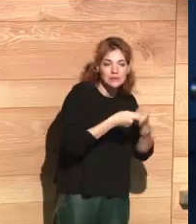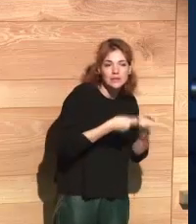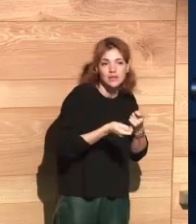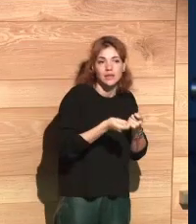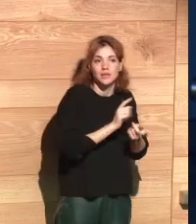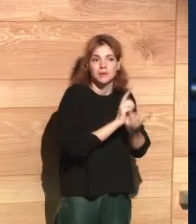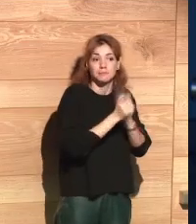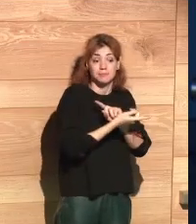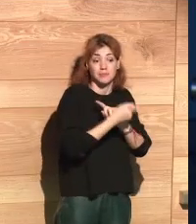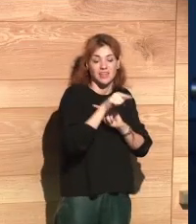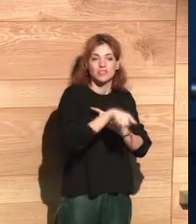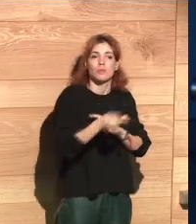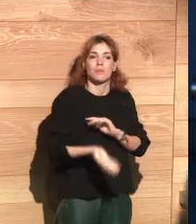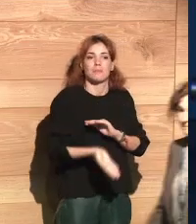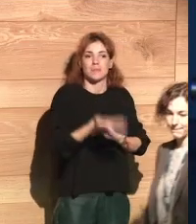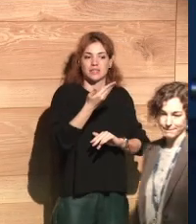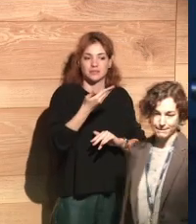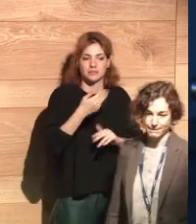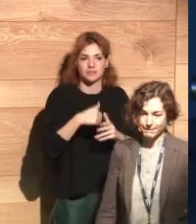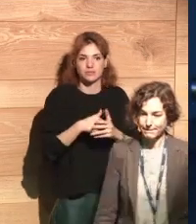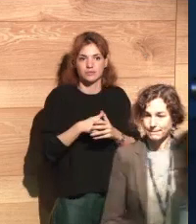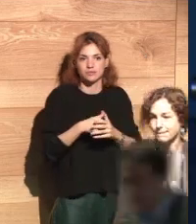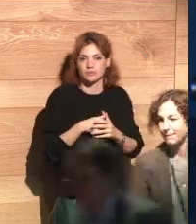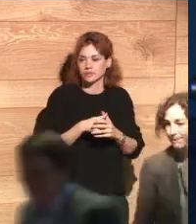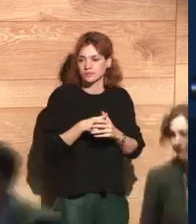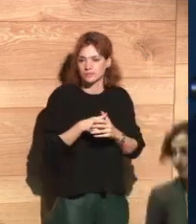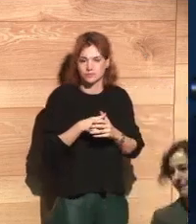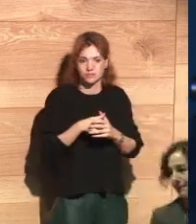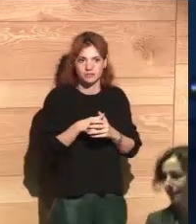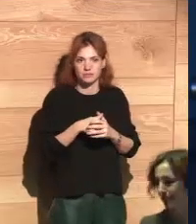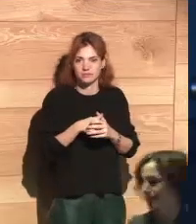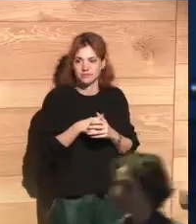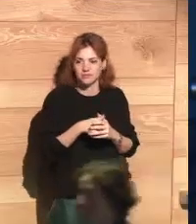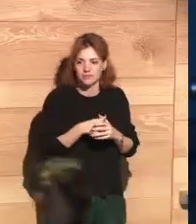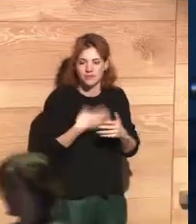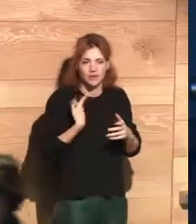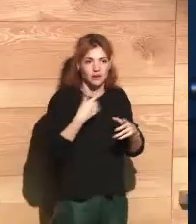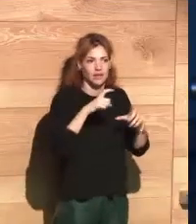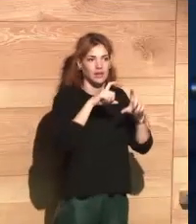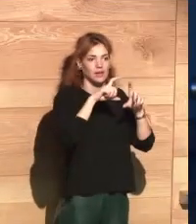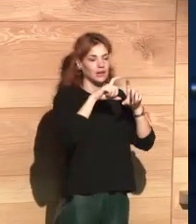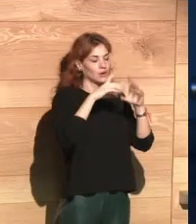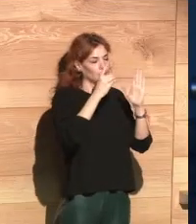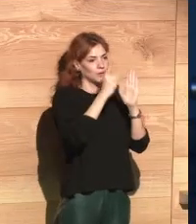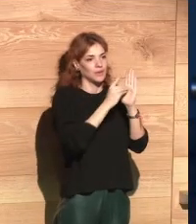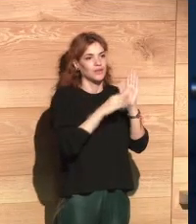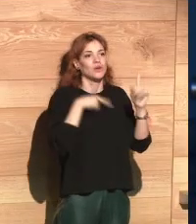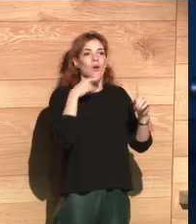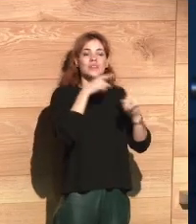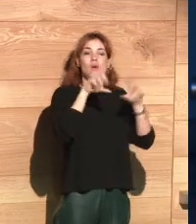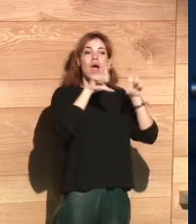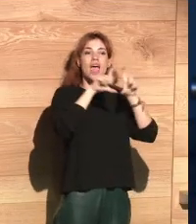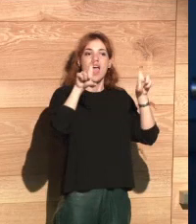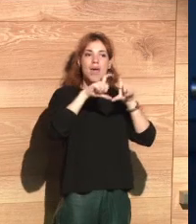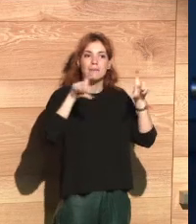transfers in the past 40 years. The data are necessary for the algorithms that are used by